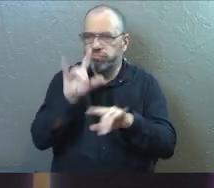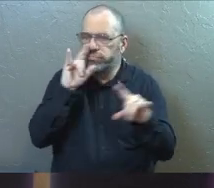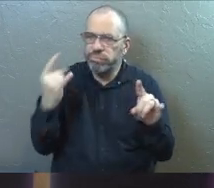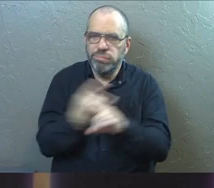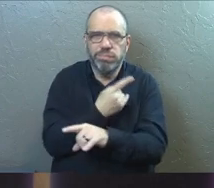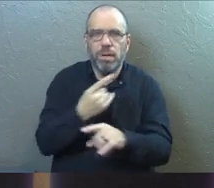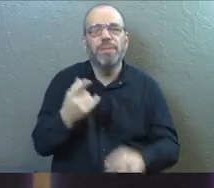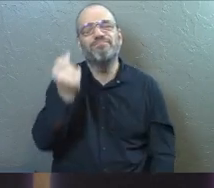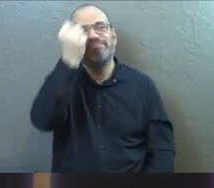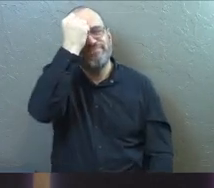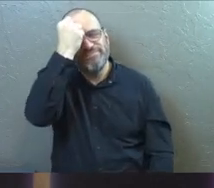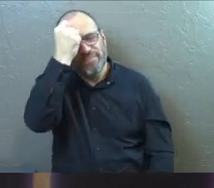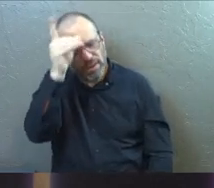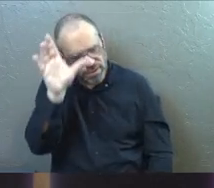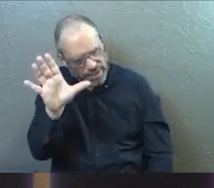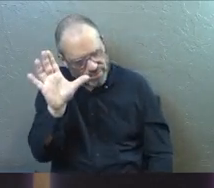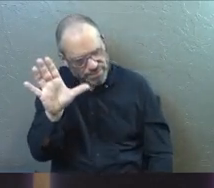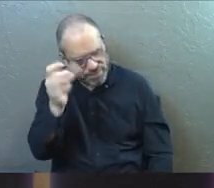I get it.